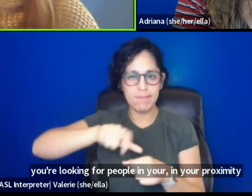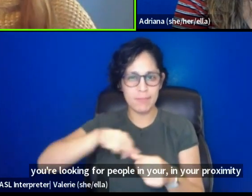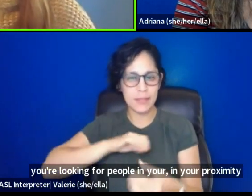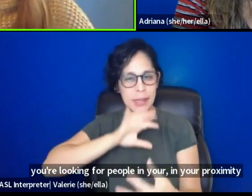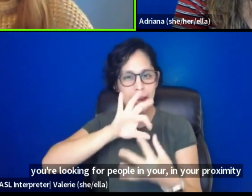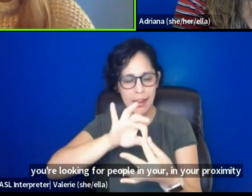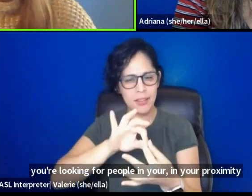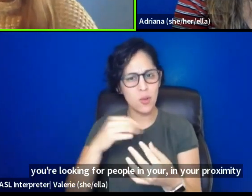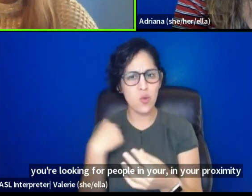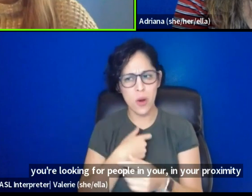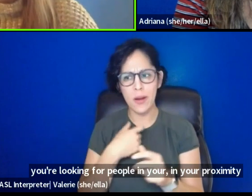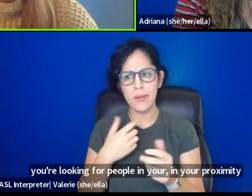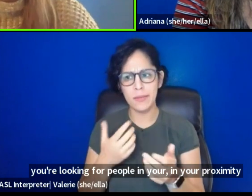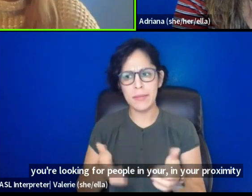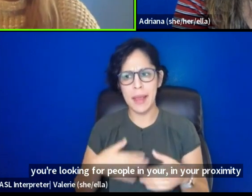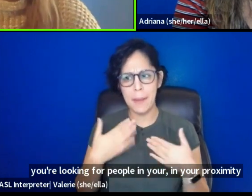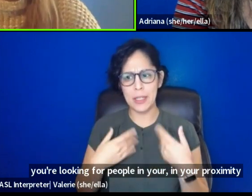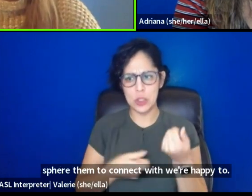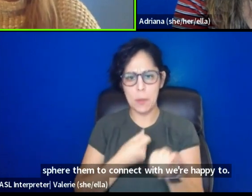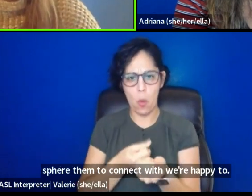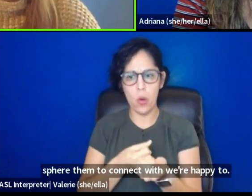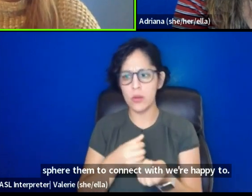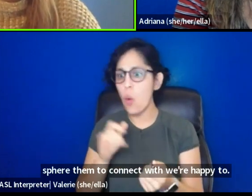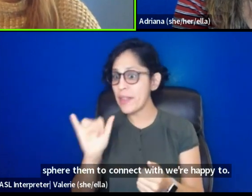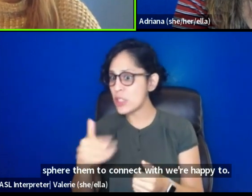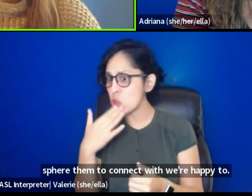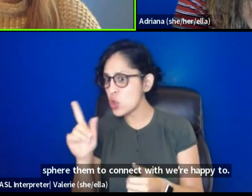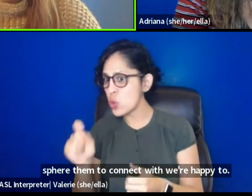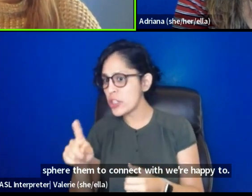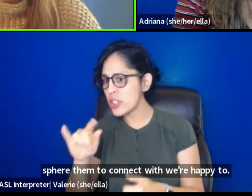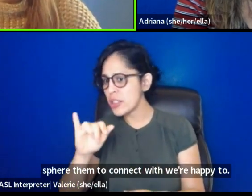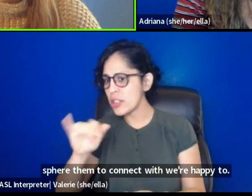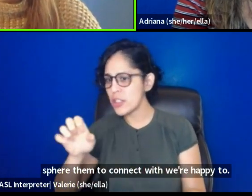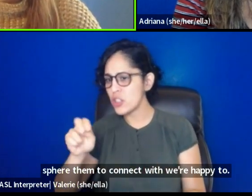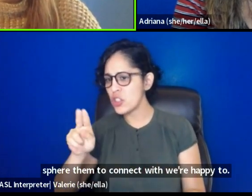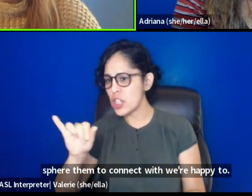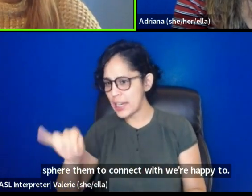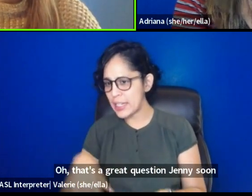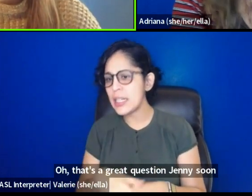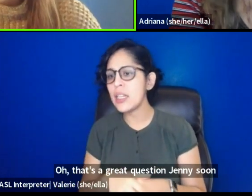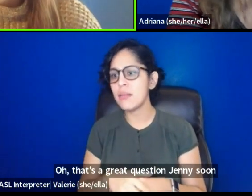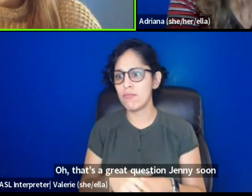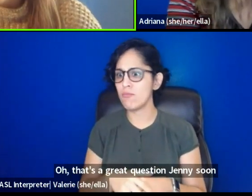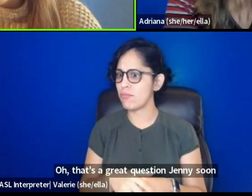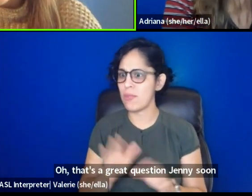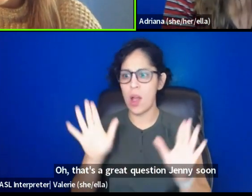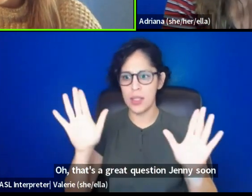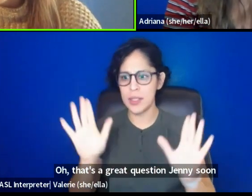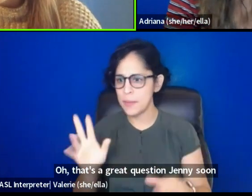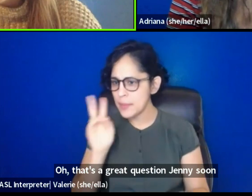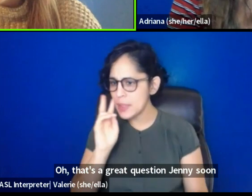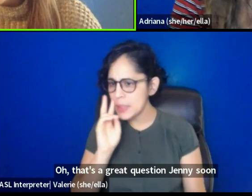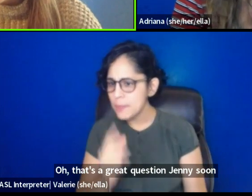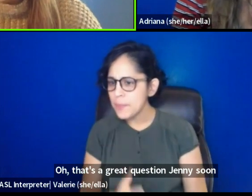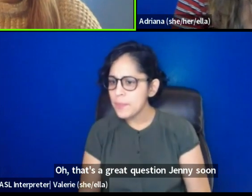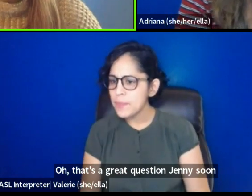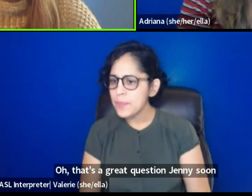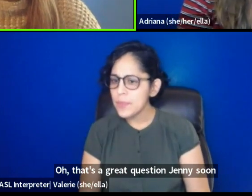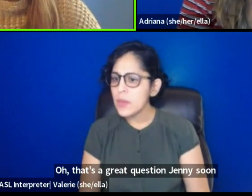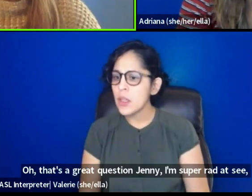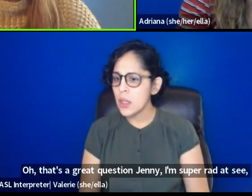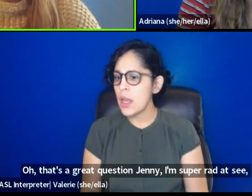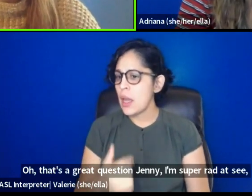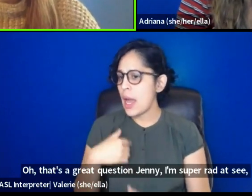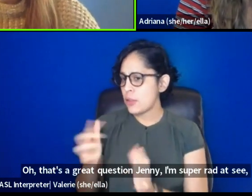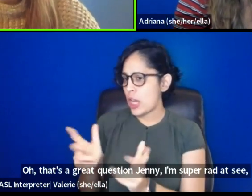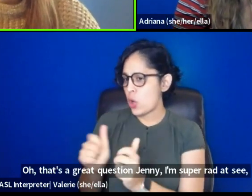happy to, uh, Oh, that's a great question. Jenny, um, super rad. Let's see. I'm looking,